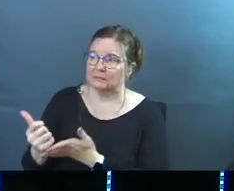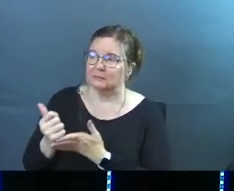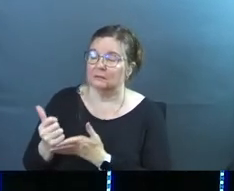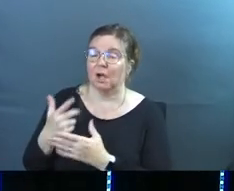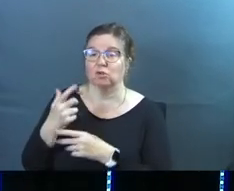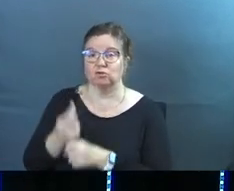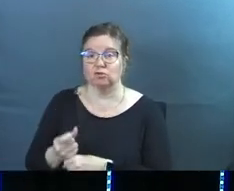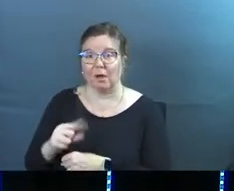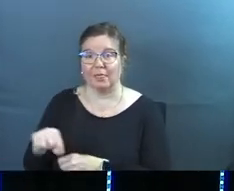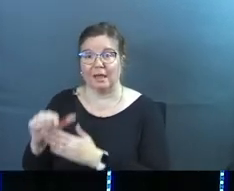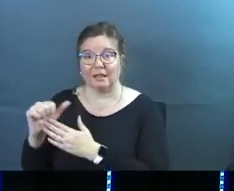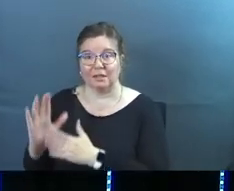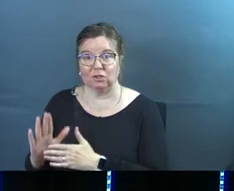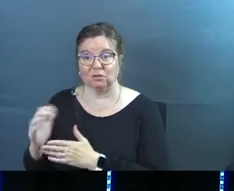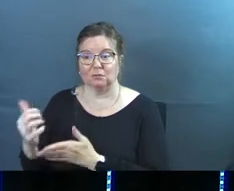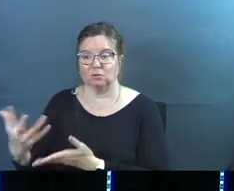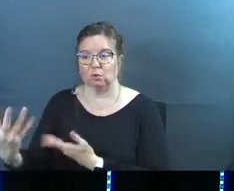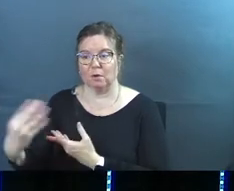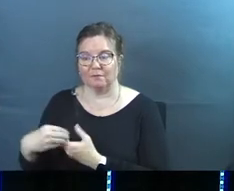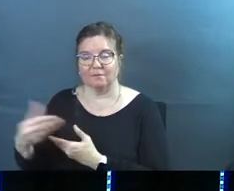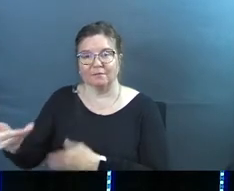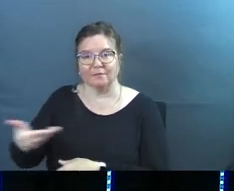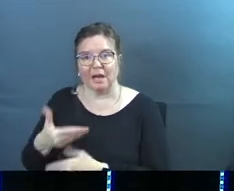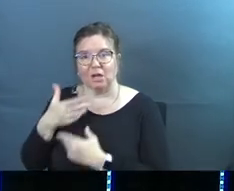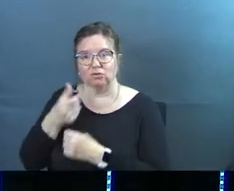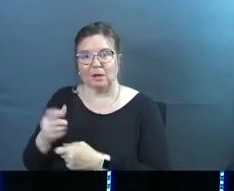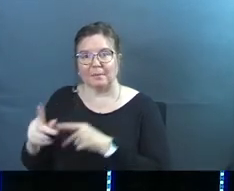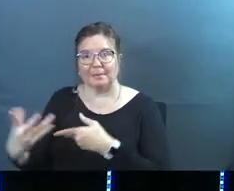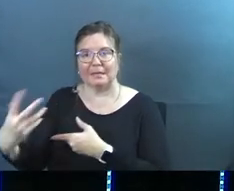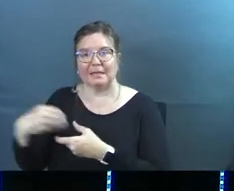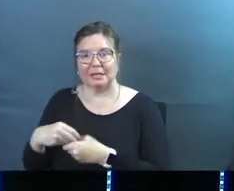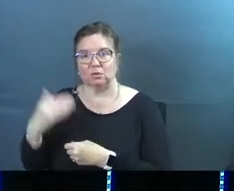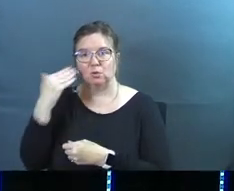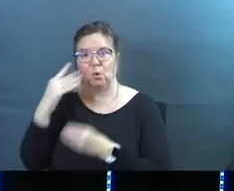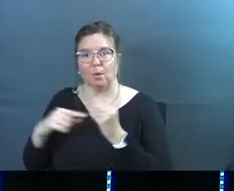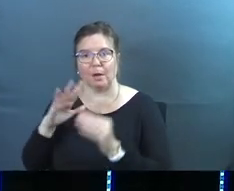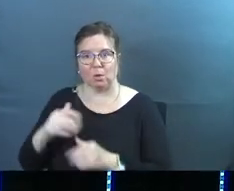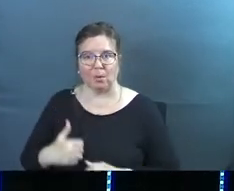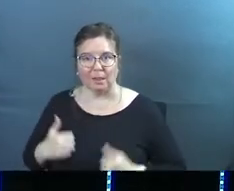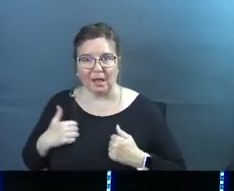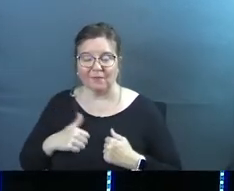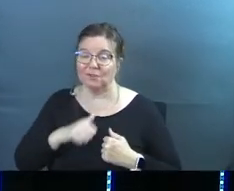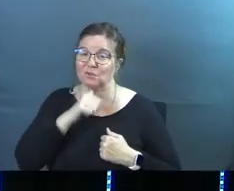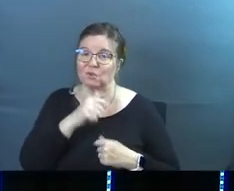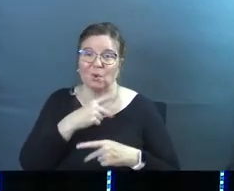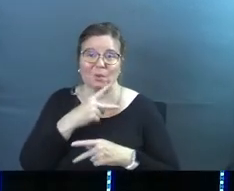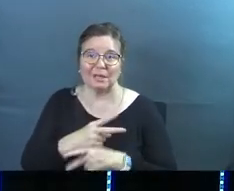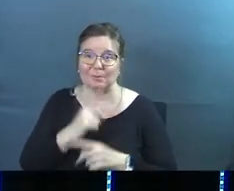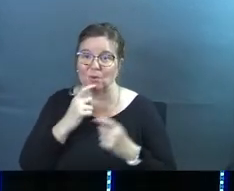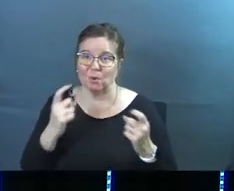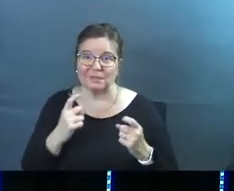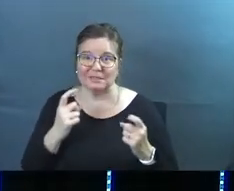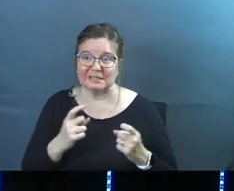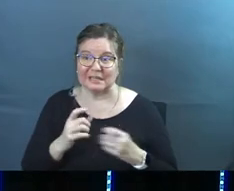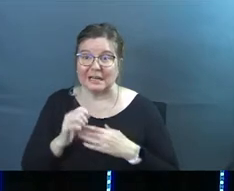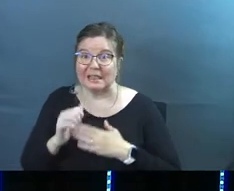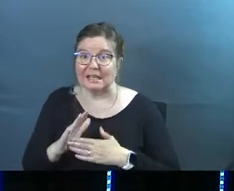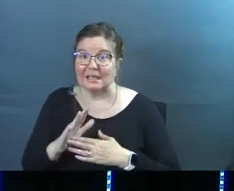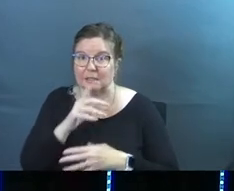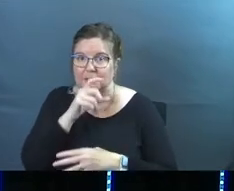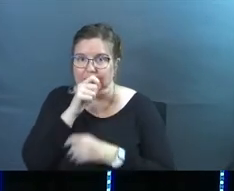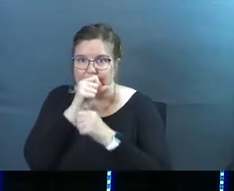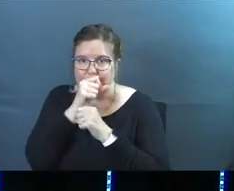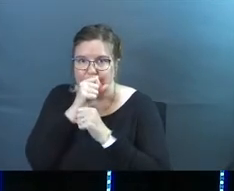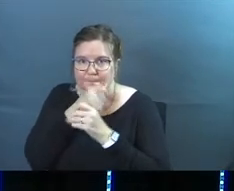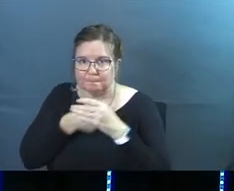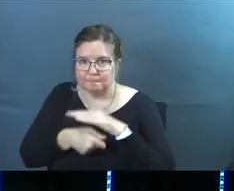And you trust them and you invite trusted people in to know about your life. And you don't keep your sin leaders in a